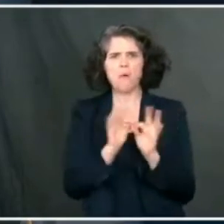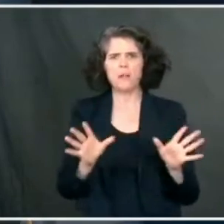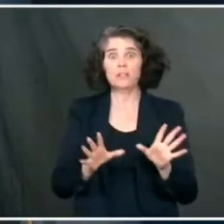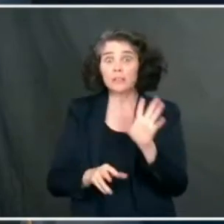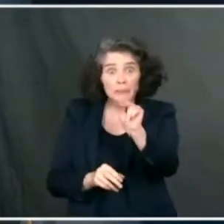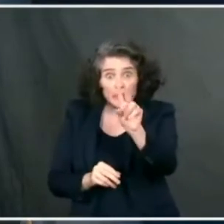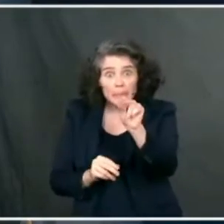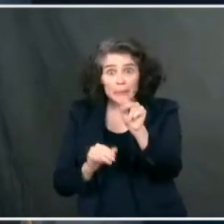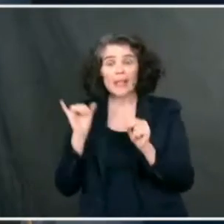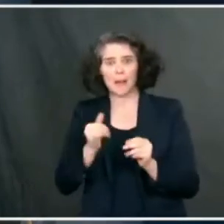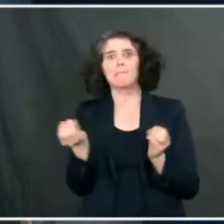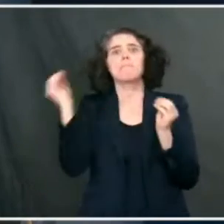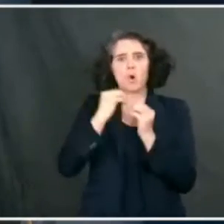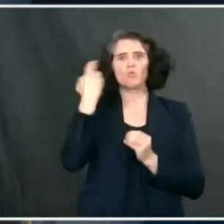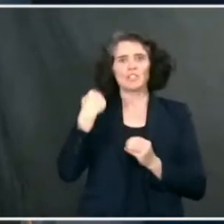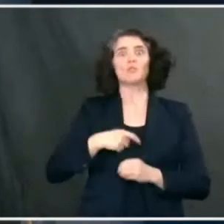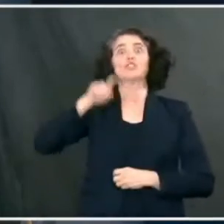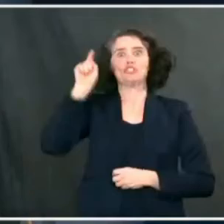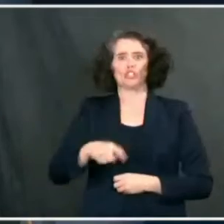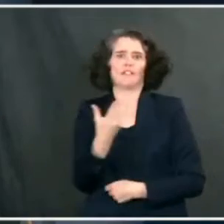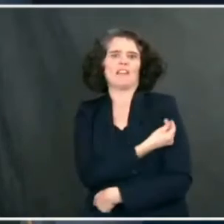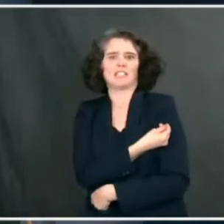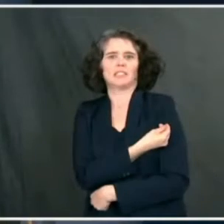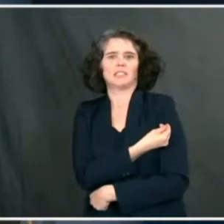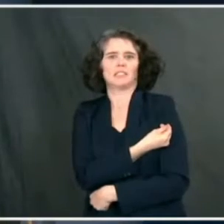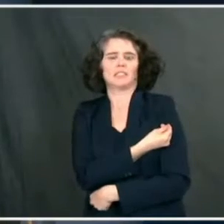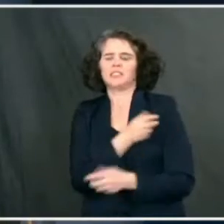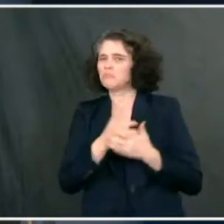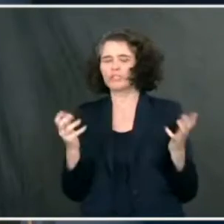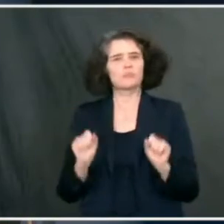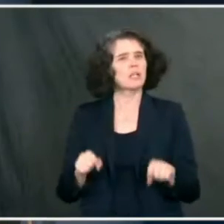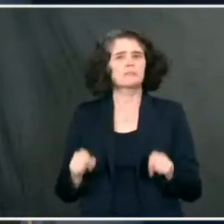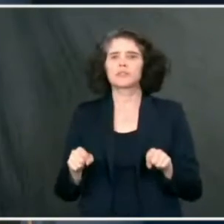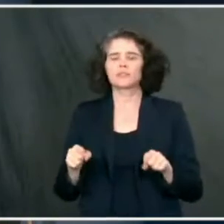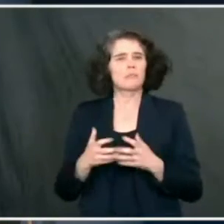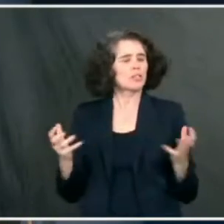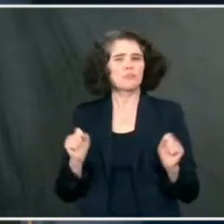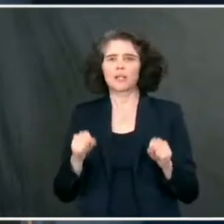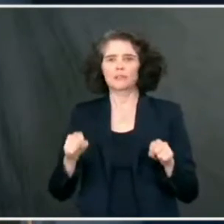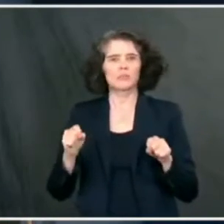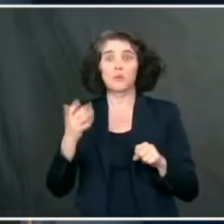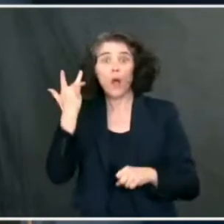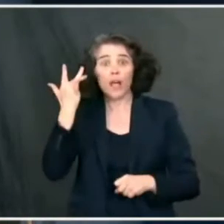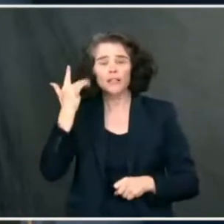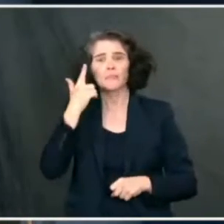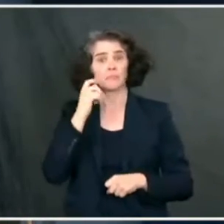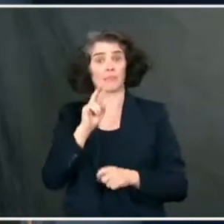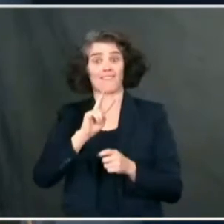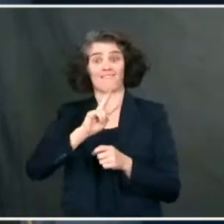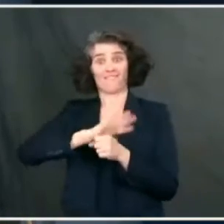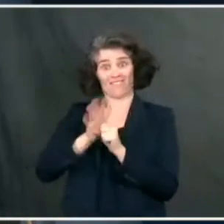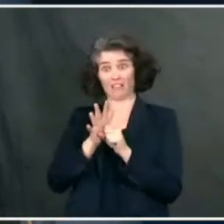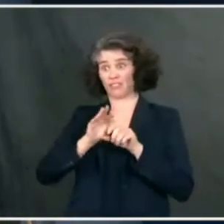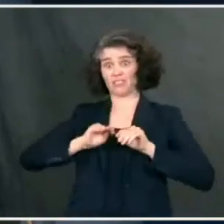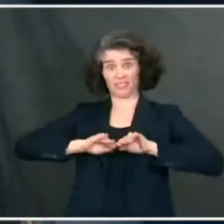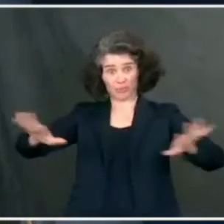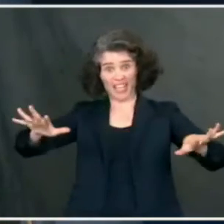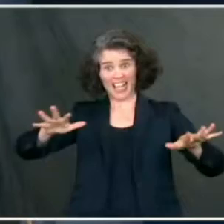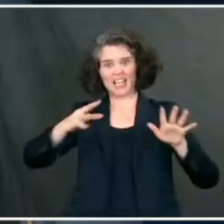all the more reason why we should be vaccinating as many people as you possibly can. Because as long as the virus is out there